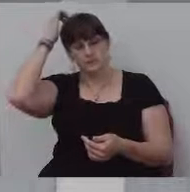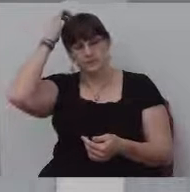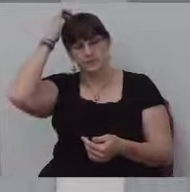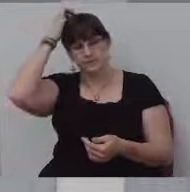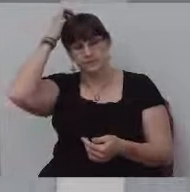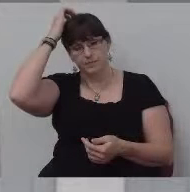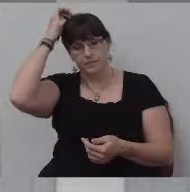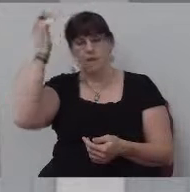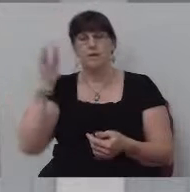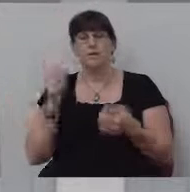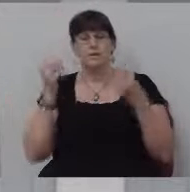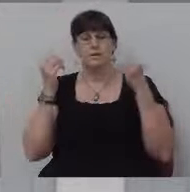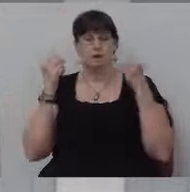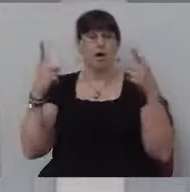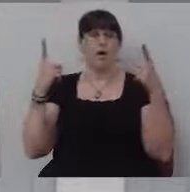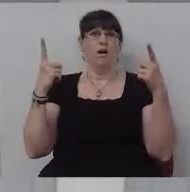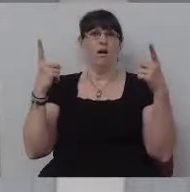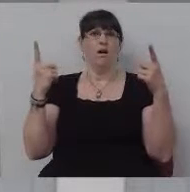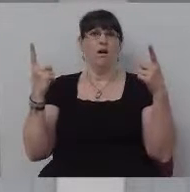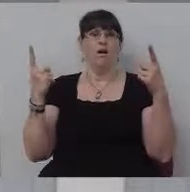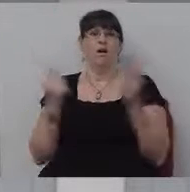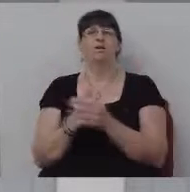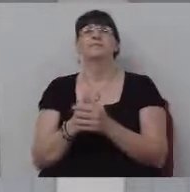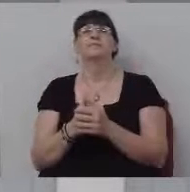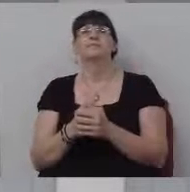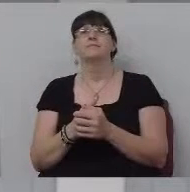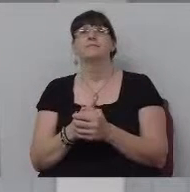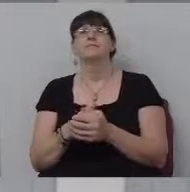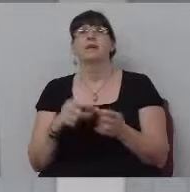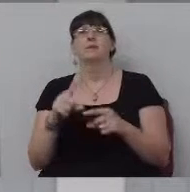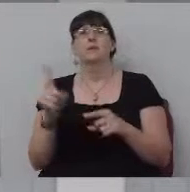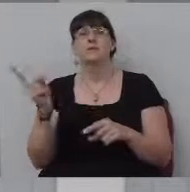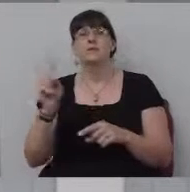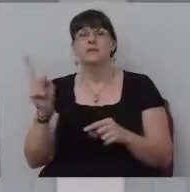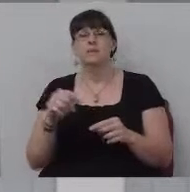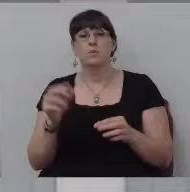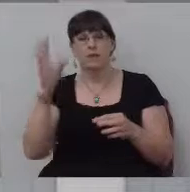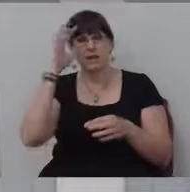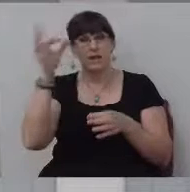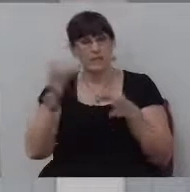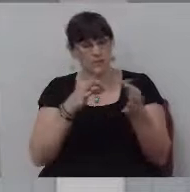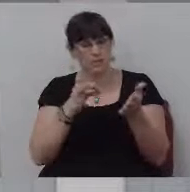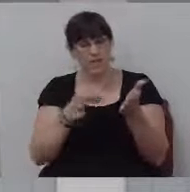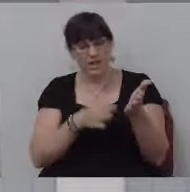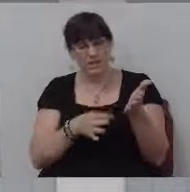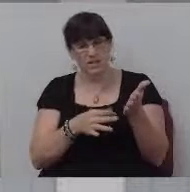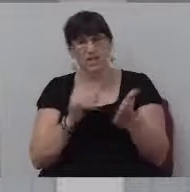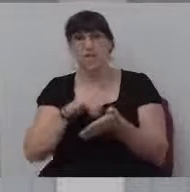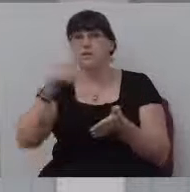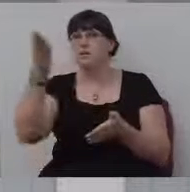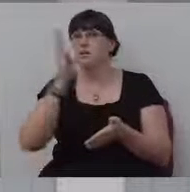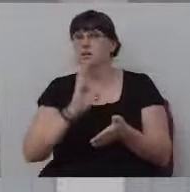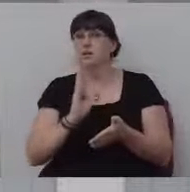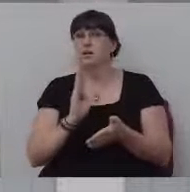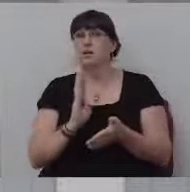forgotten the shock when someone explained to us that God